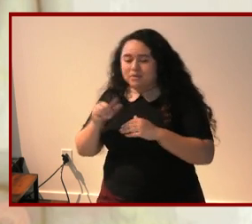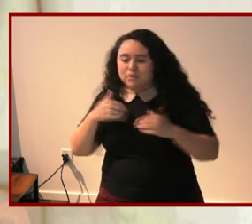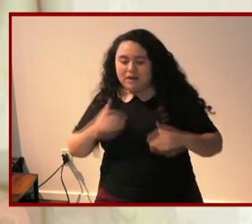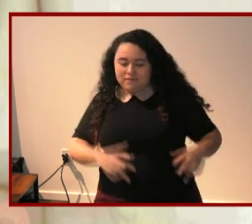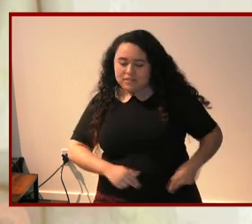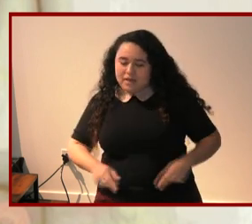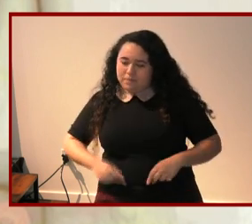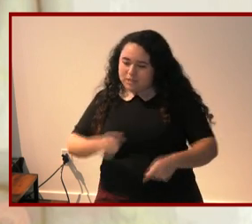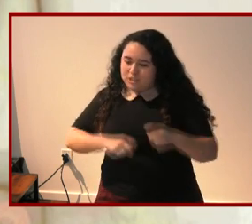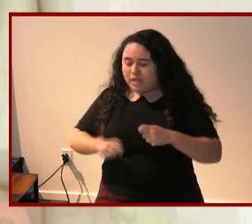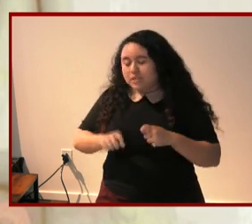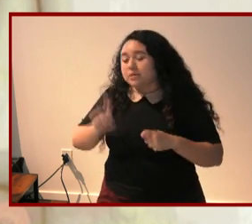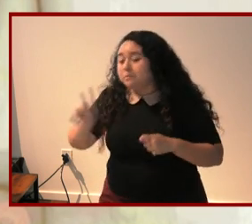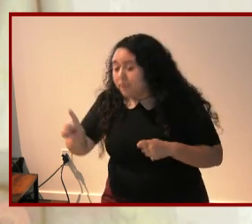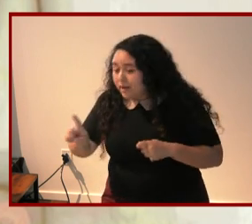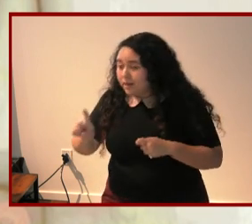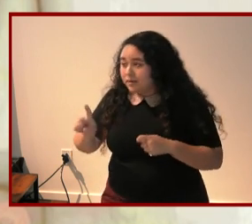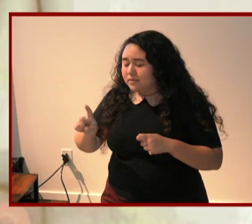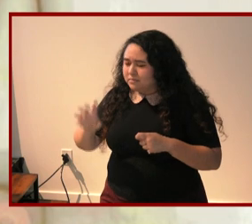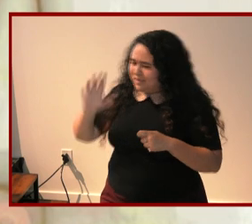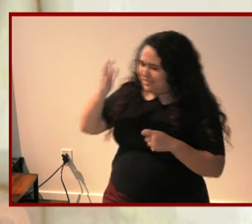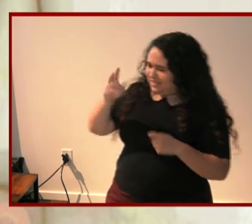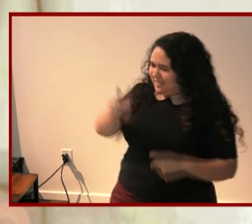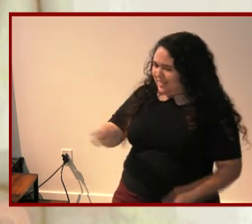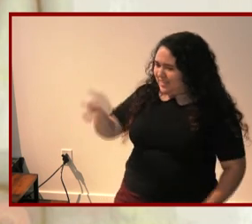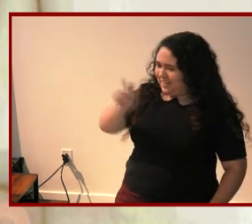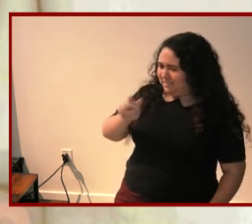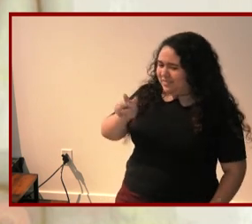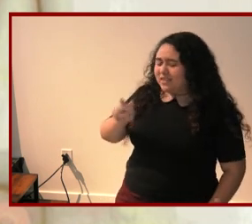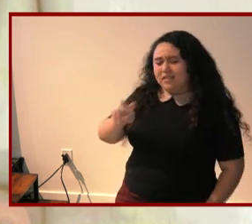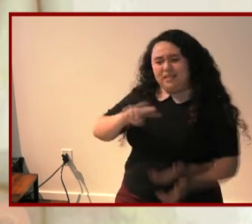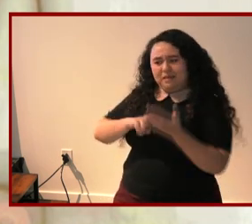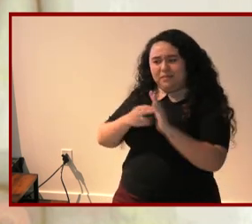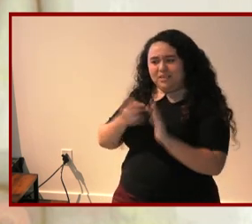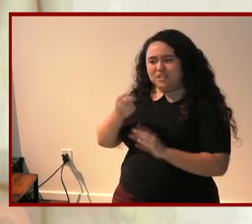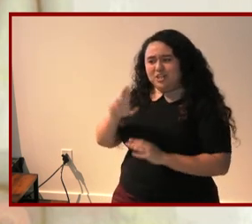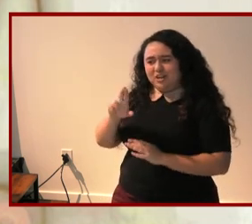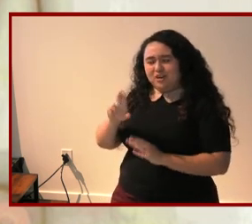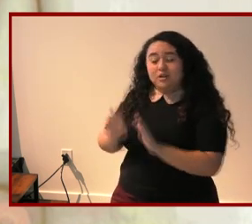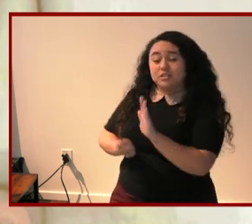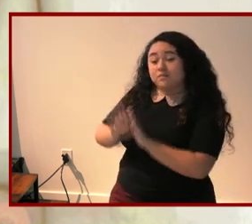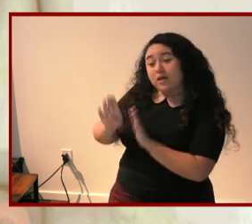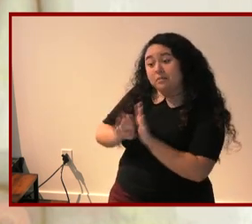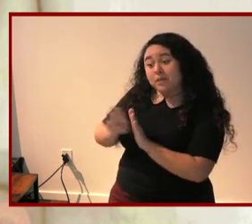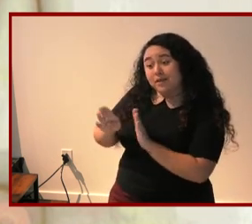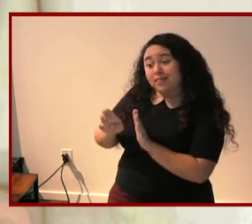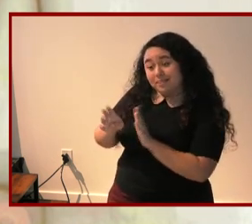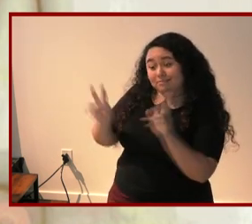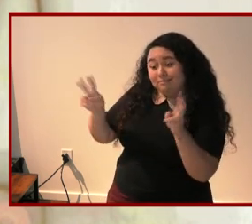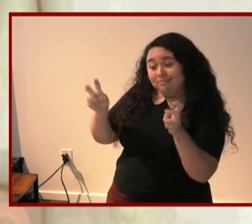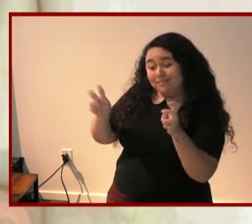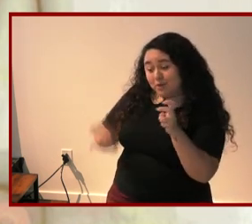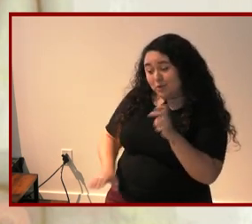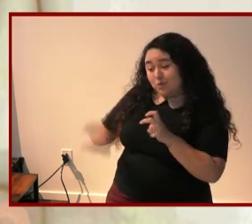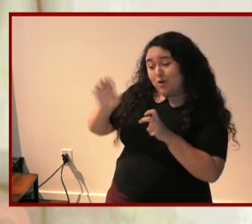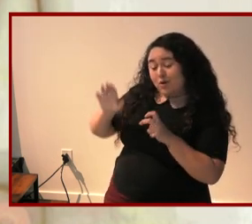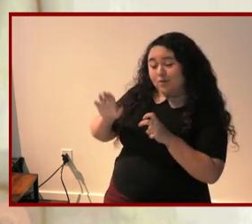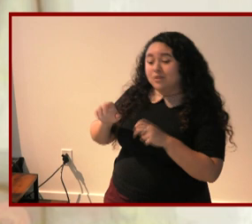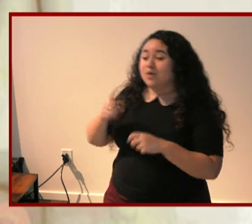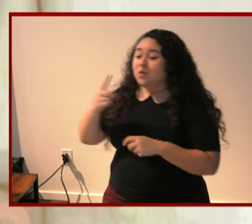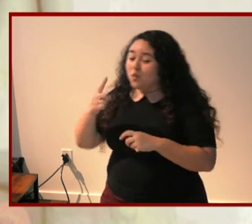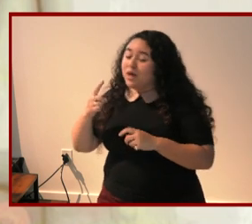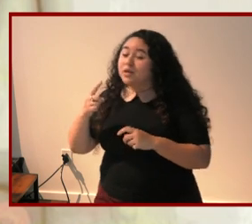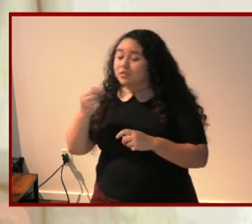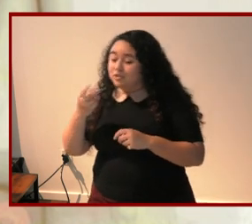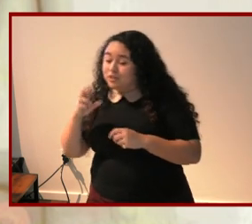station yet it can also appear according to the sign that gender is developmental one is either a gendered an adult